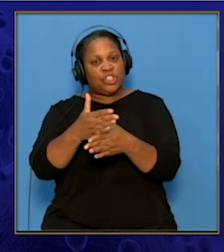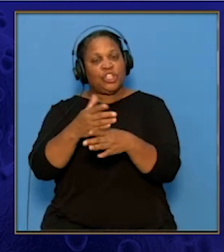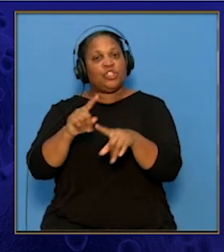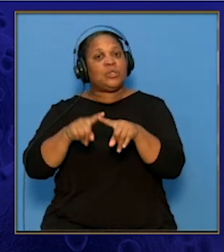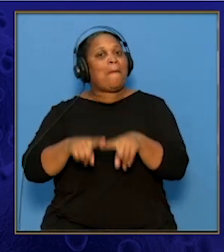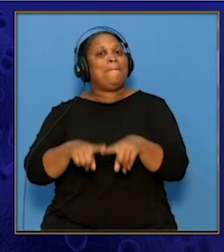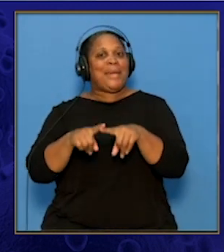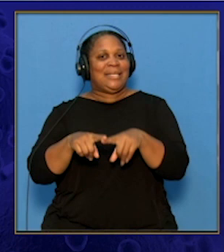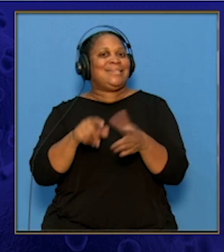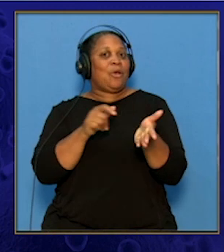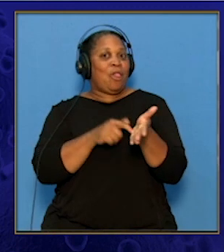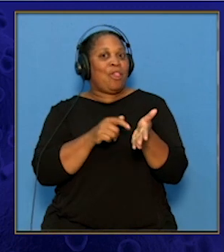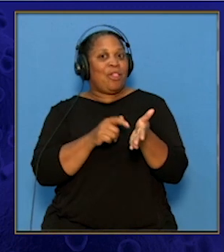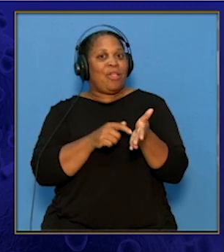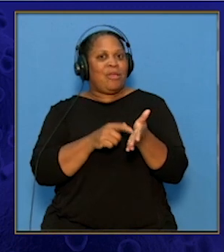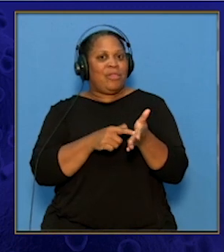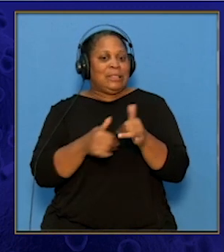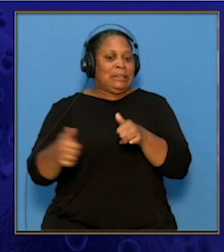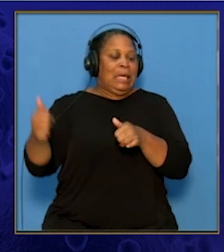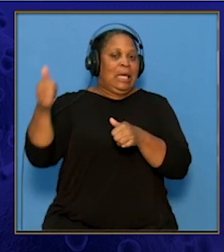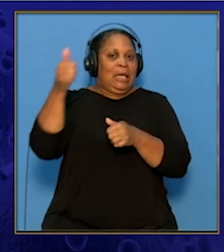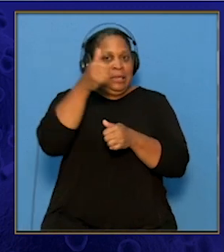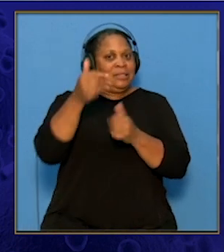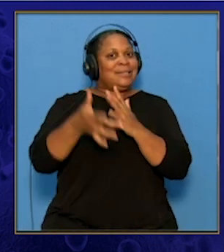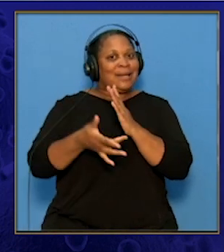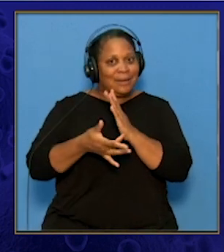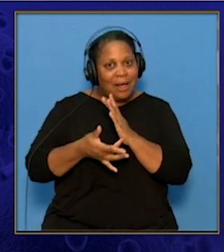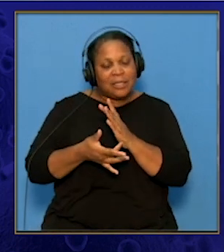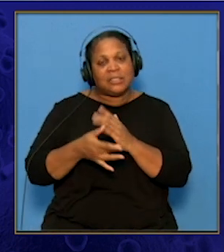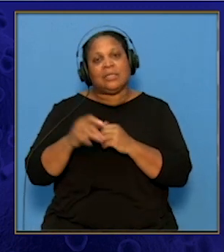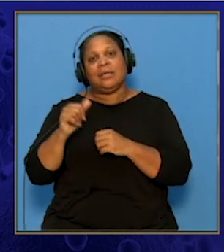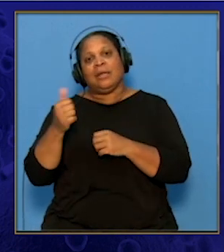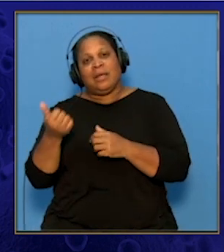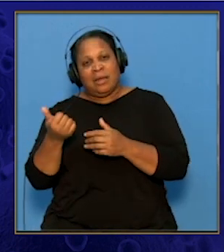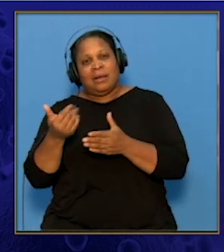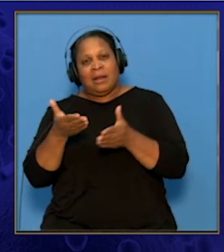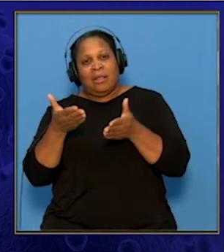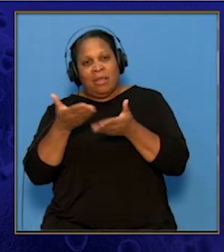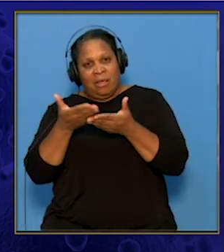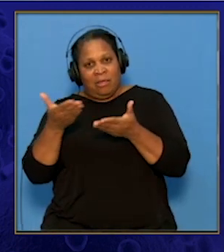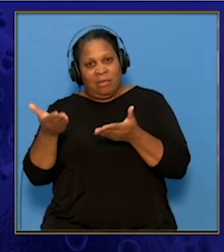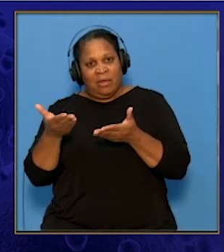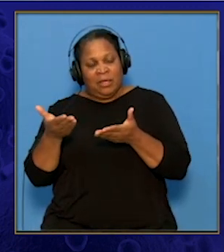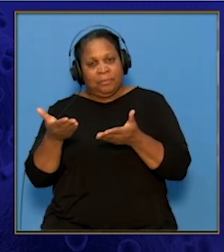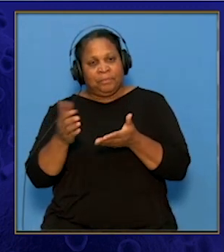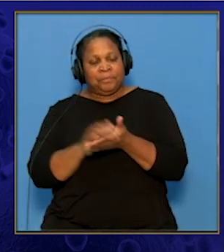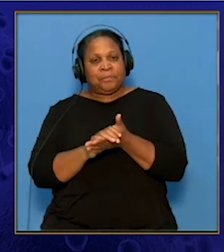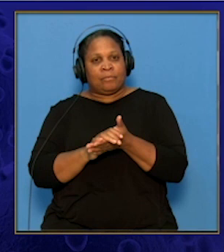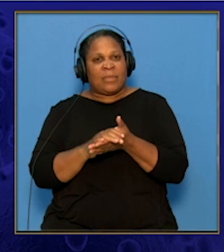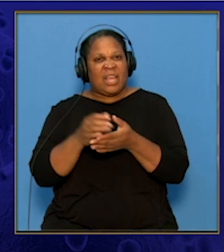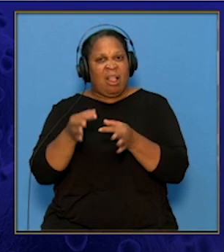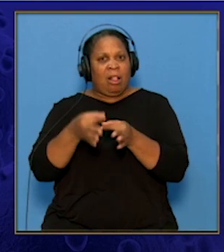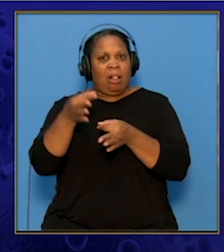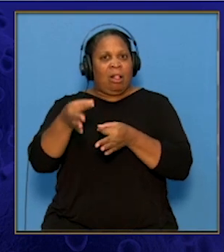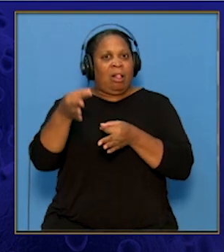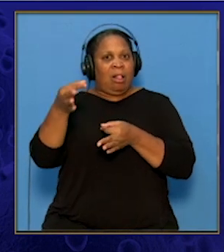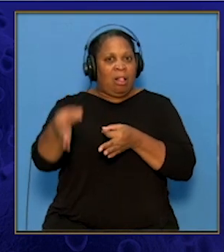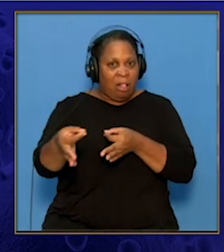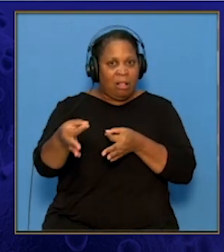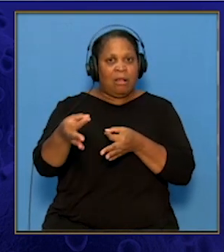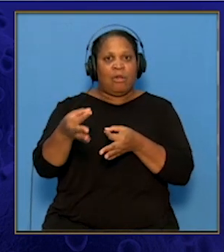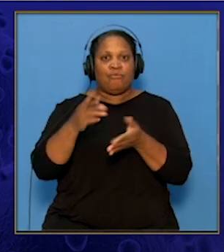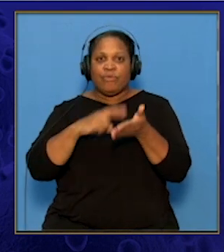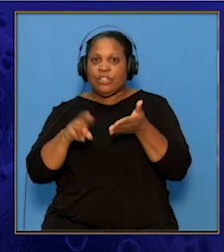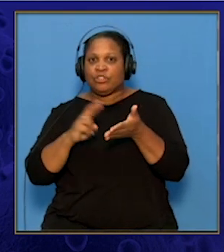on this very advanced technology. Another factor that usually stalls a lot of research is the lack of funding.